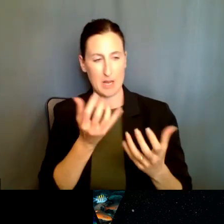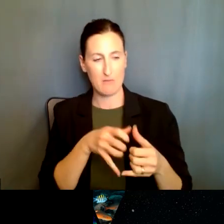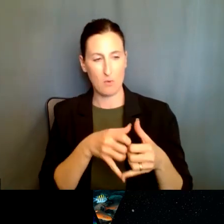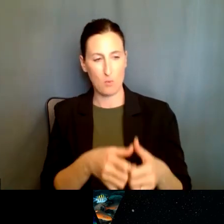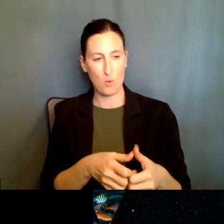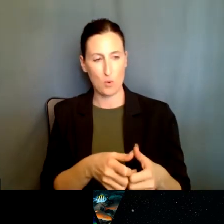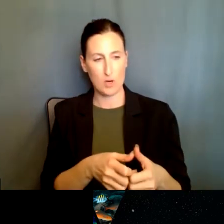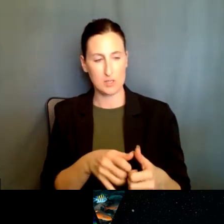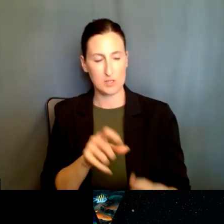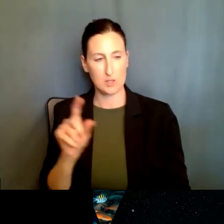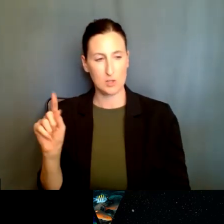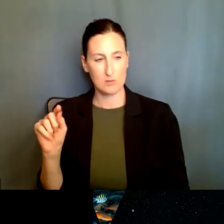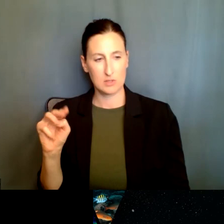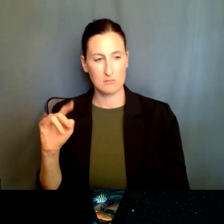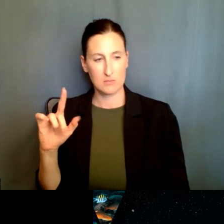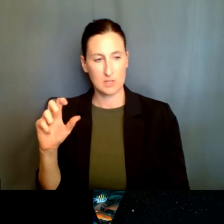20 million.